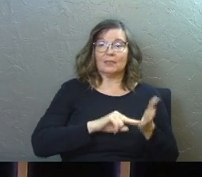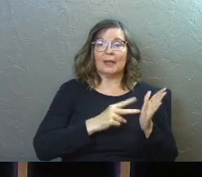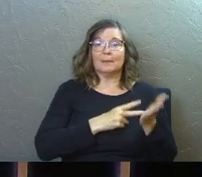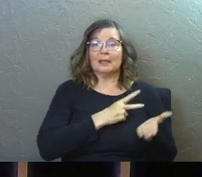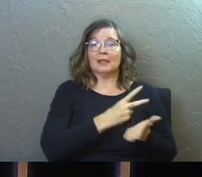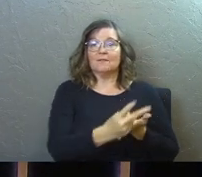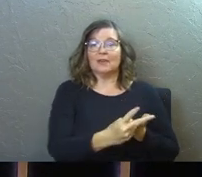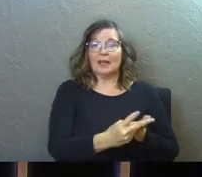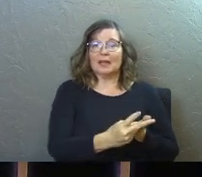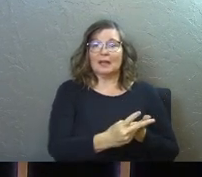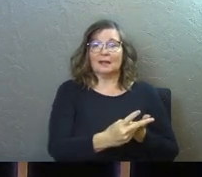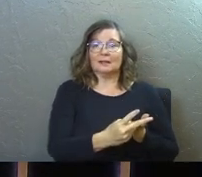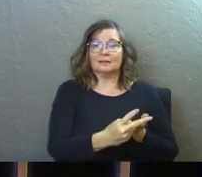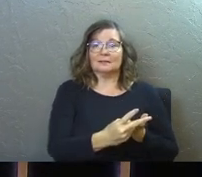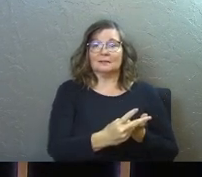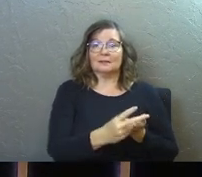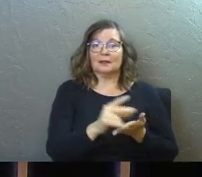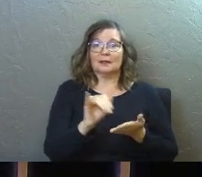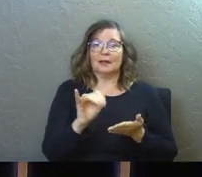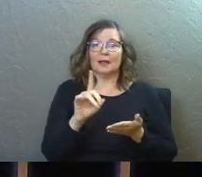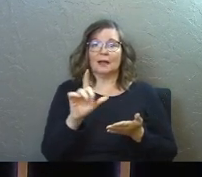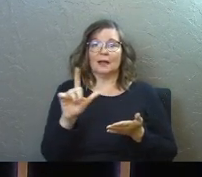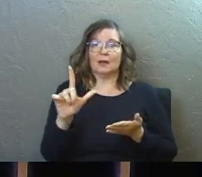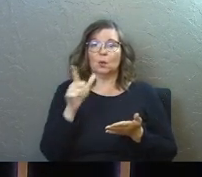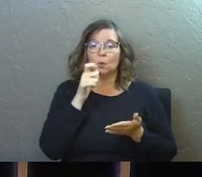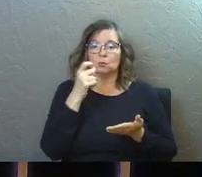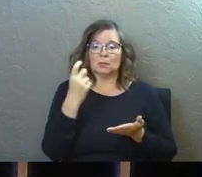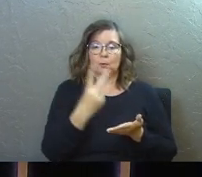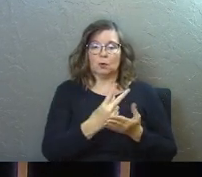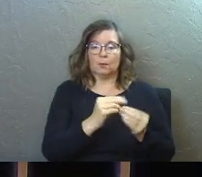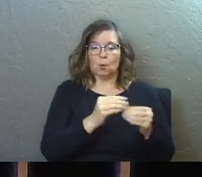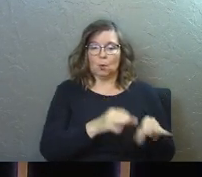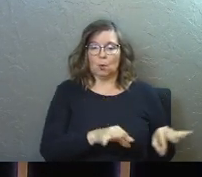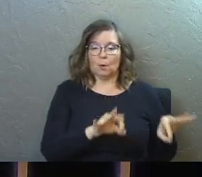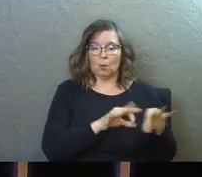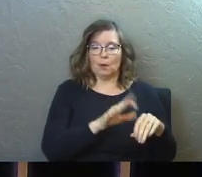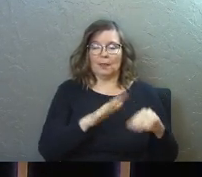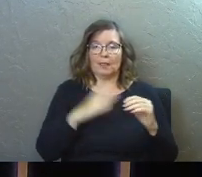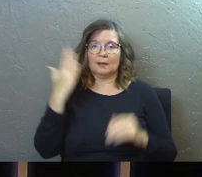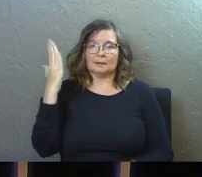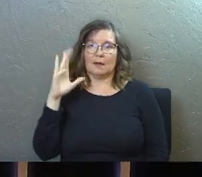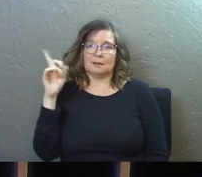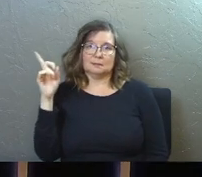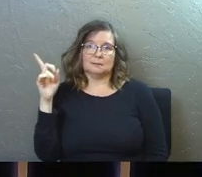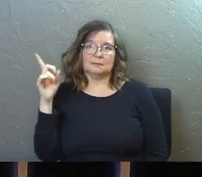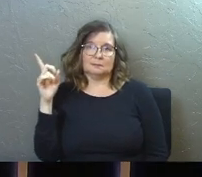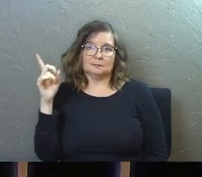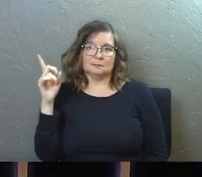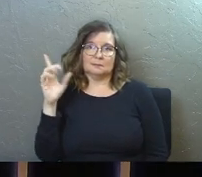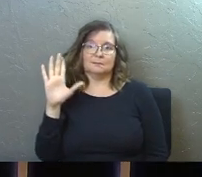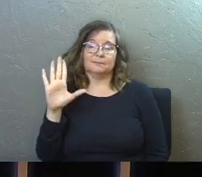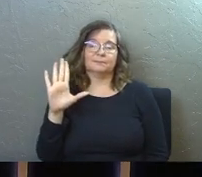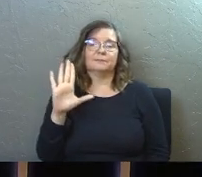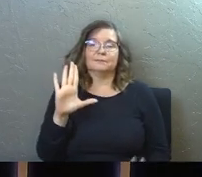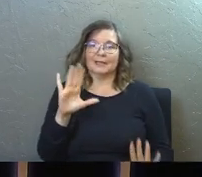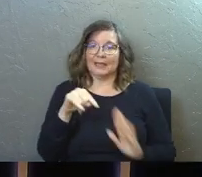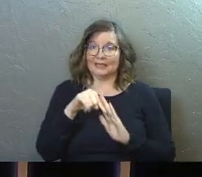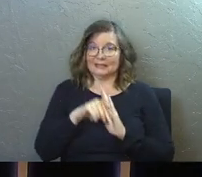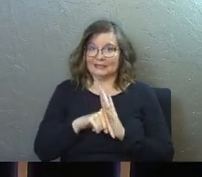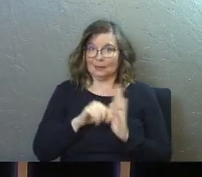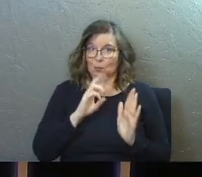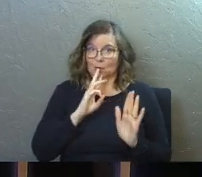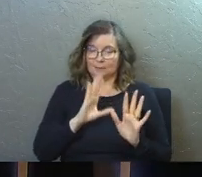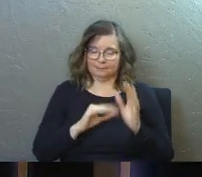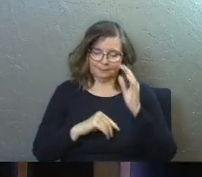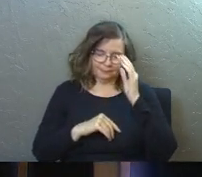have failed an idol whose approval is more important to them than God's. Okay. Now here's the deep waters.